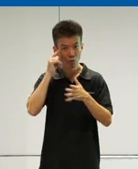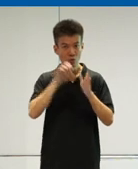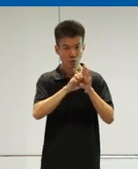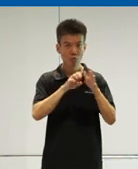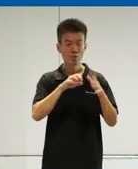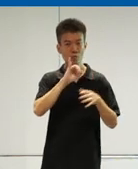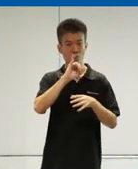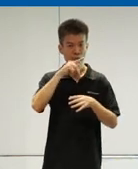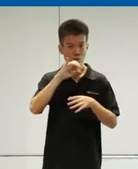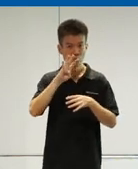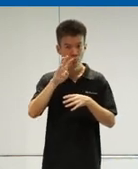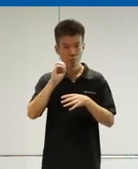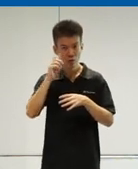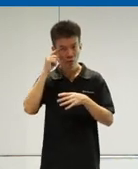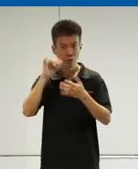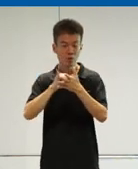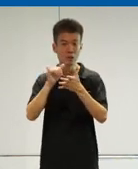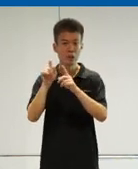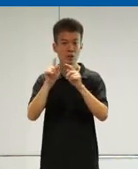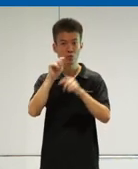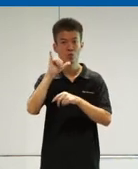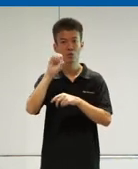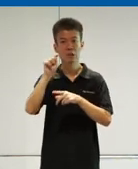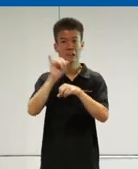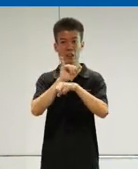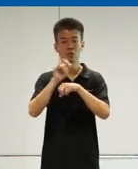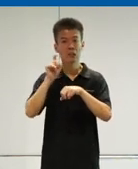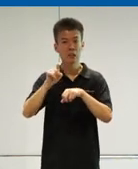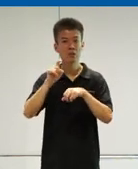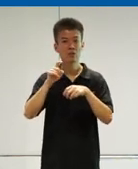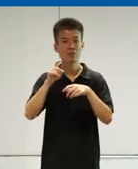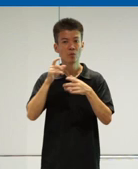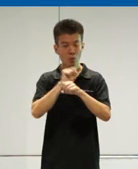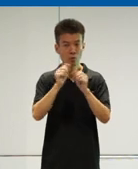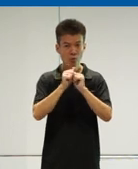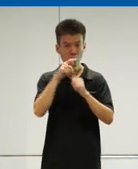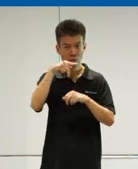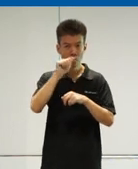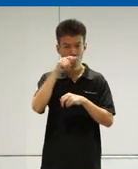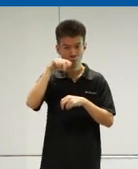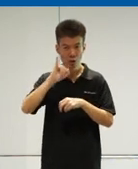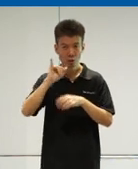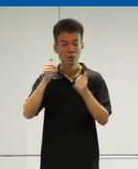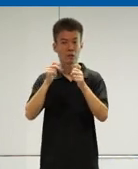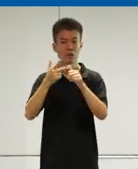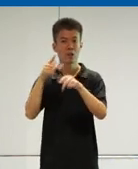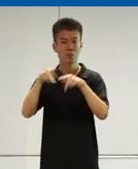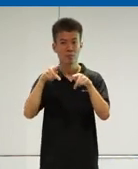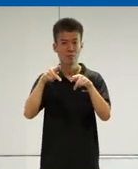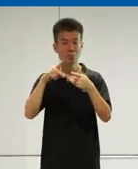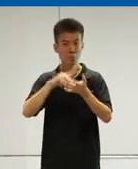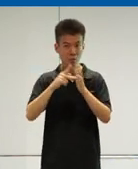IT4PT, which is for the bus and transit industry. And we need to be developing APIs so that third-party developers